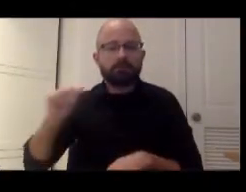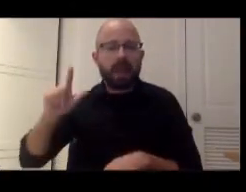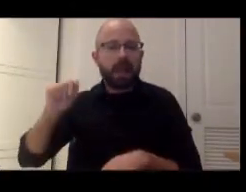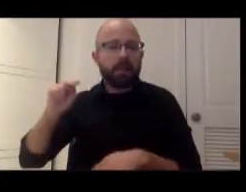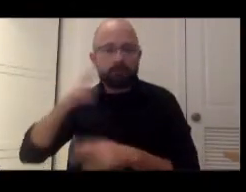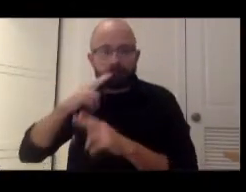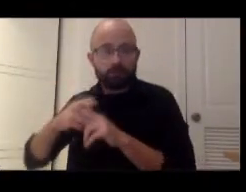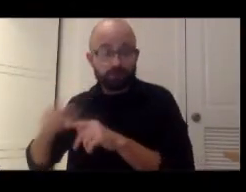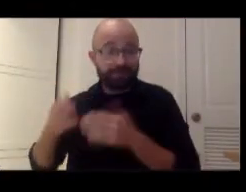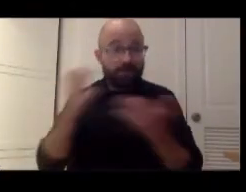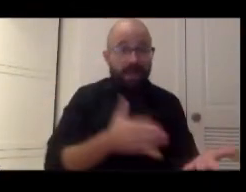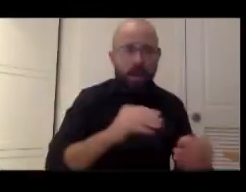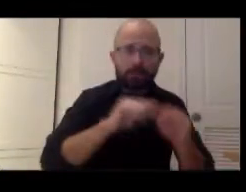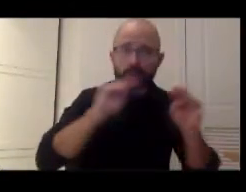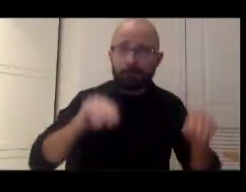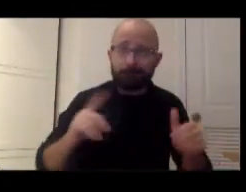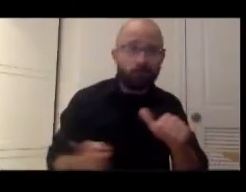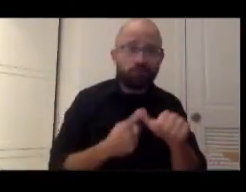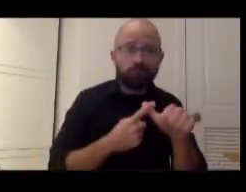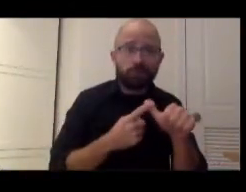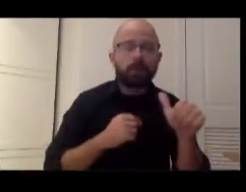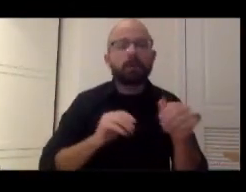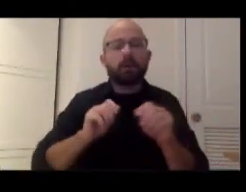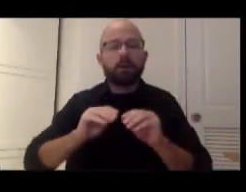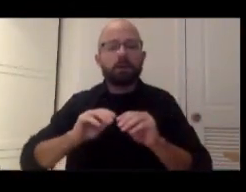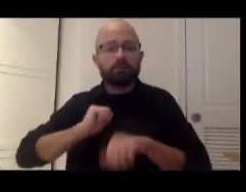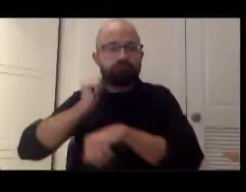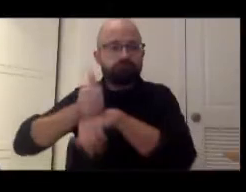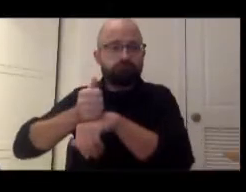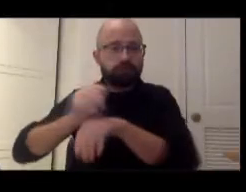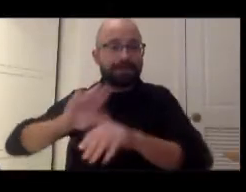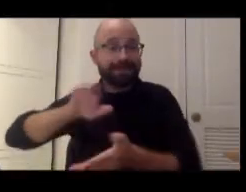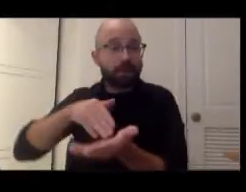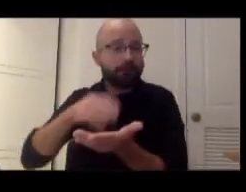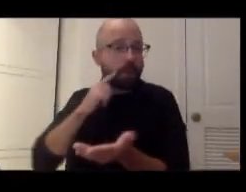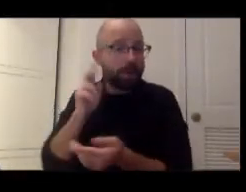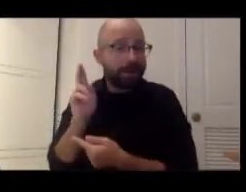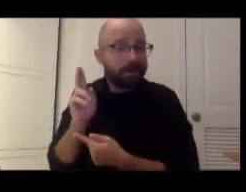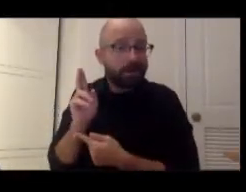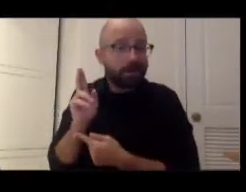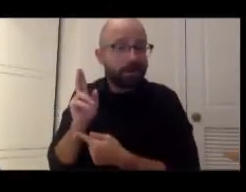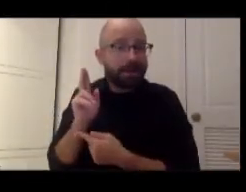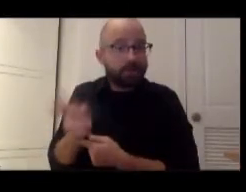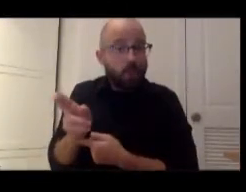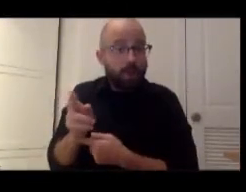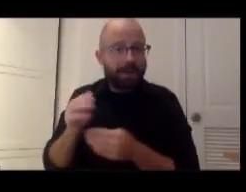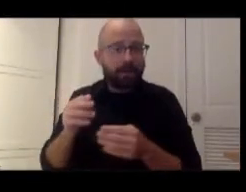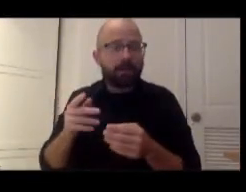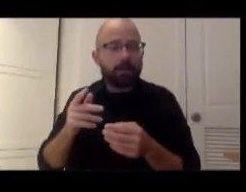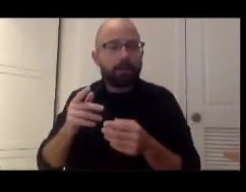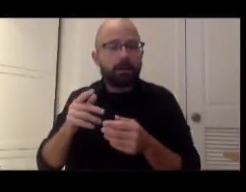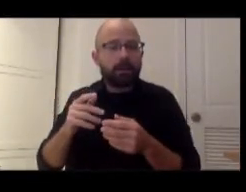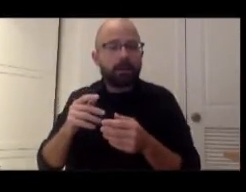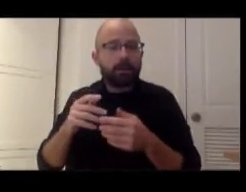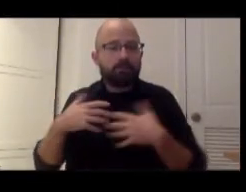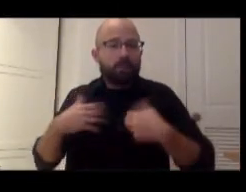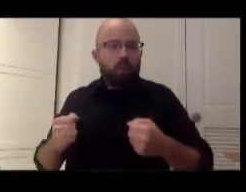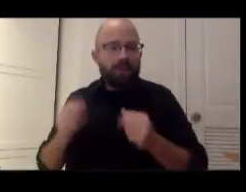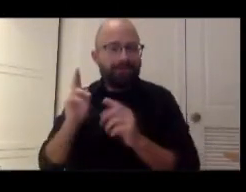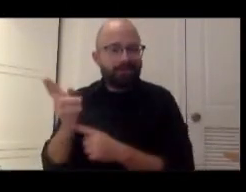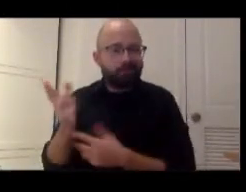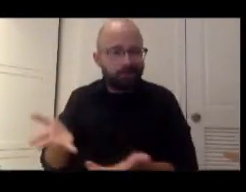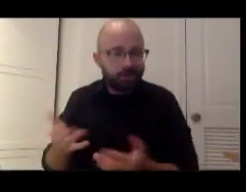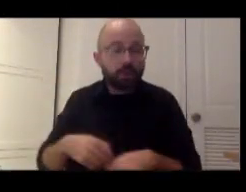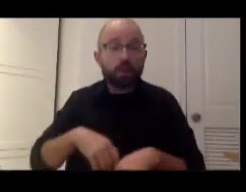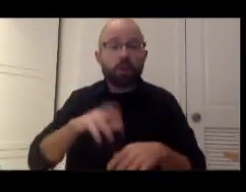museum setting. And we're launching the Center for Restorative History that really aims to combine the principles and the methodologies of restorative justice